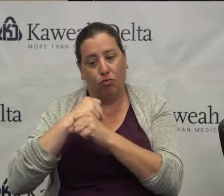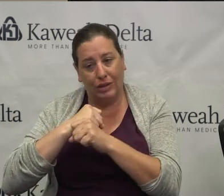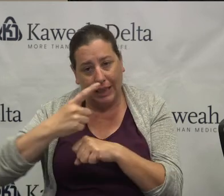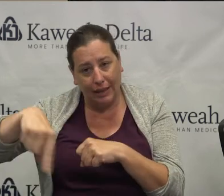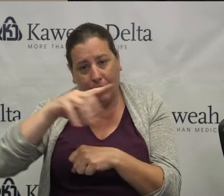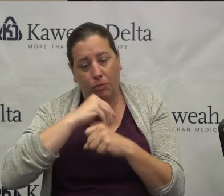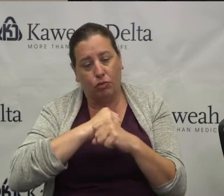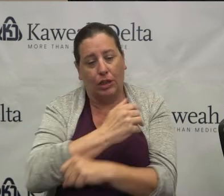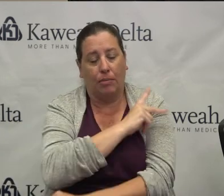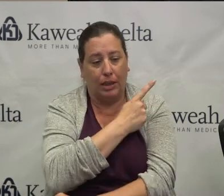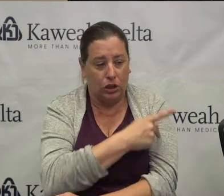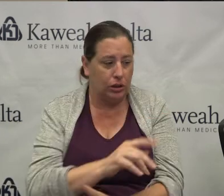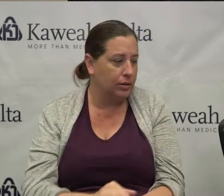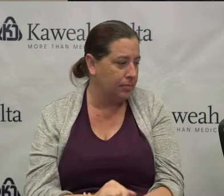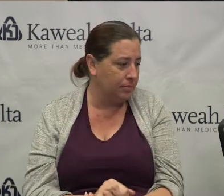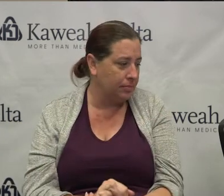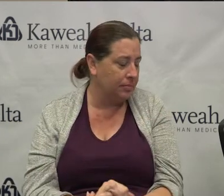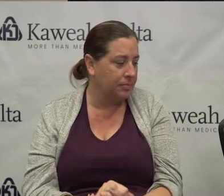our patients. Unmuted.